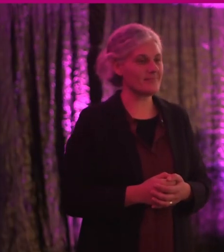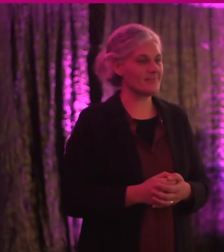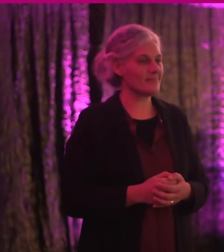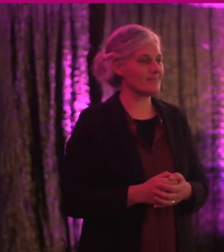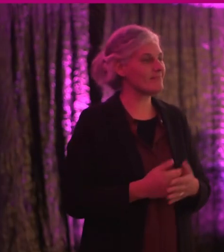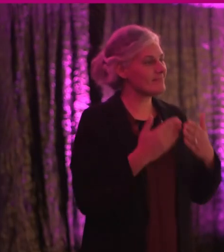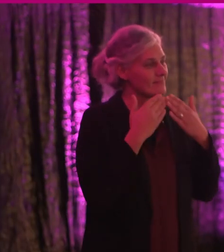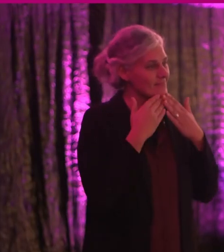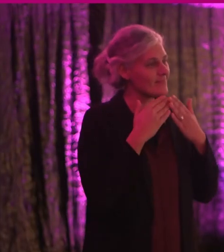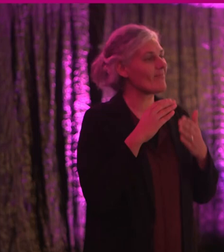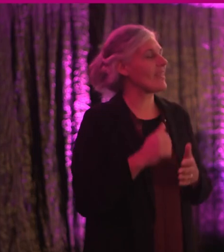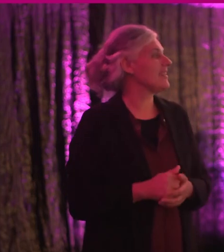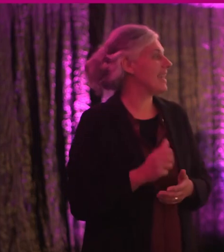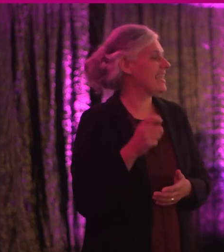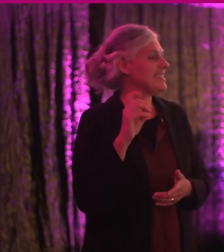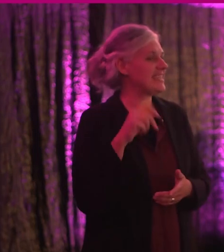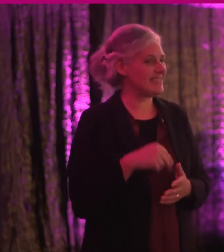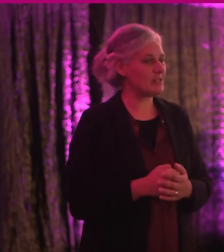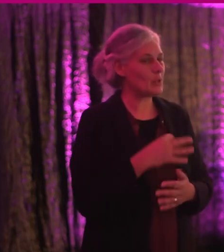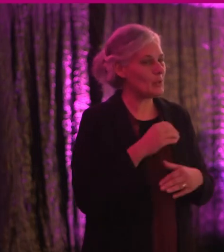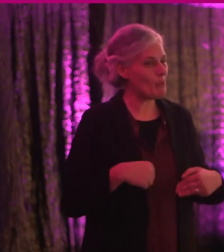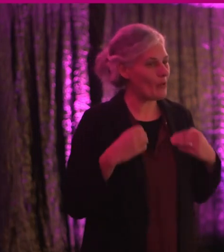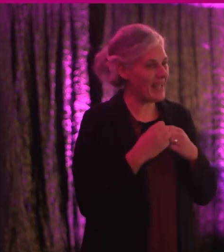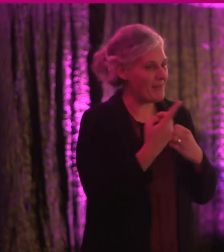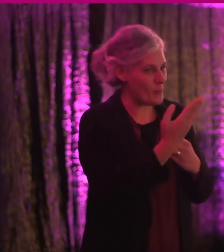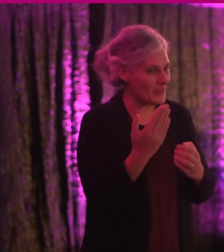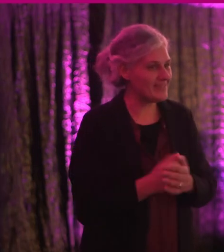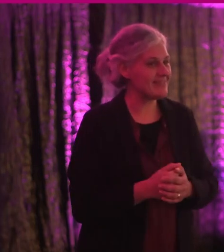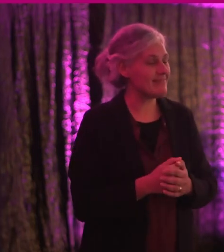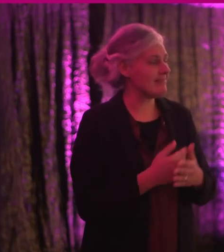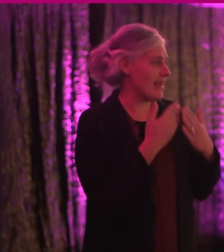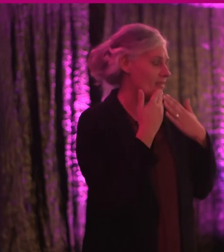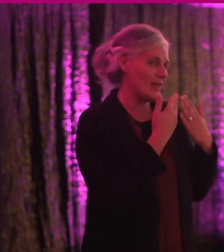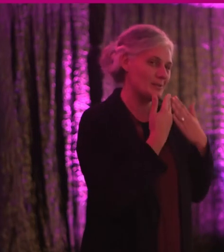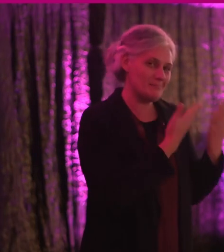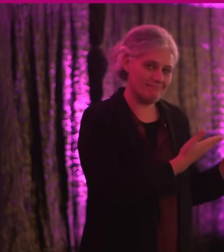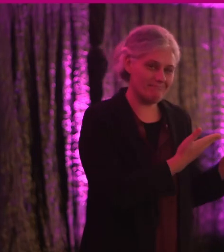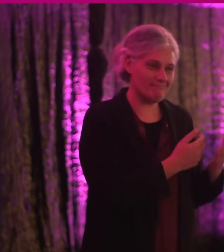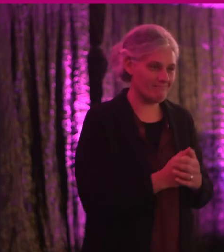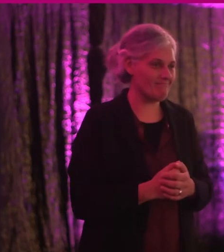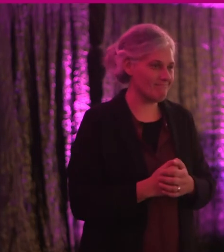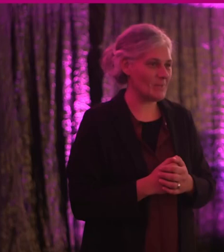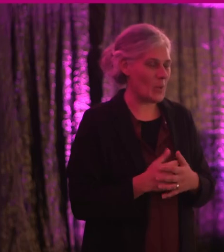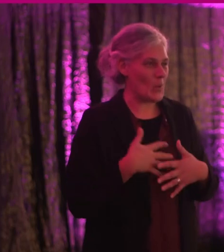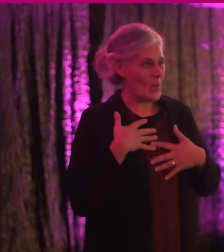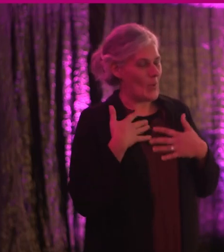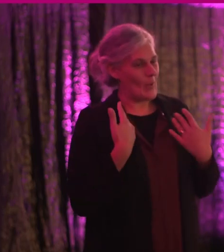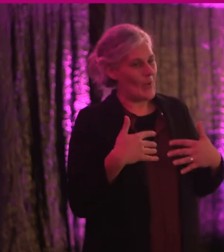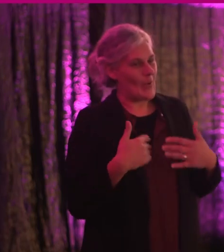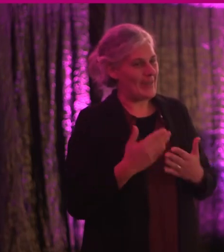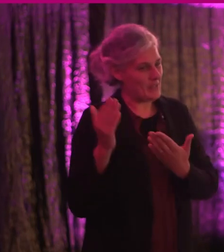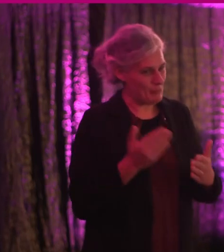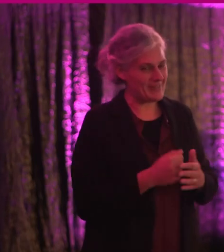Thank you, Aideen. Good morning, everyone. And thank you very much for that very, very flattering introduction.